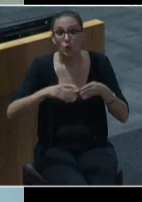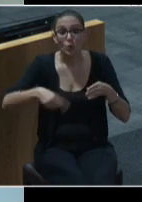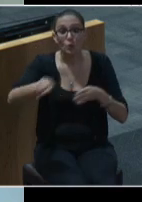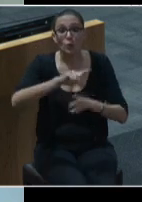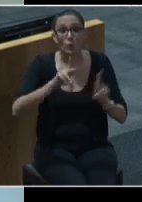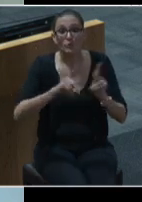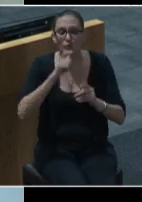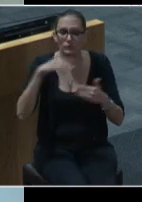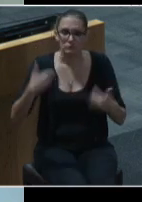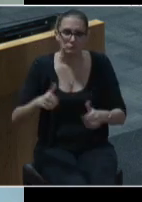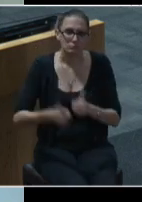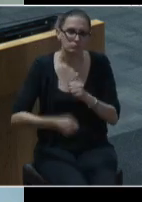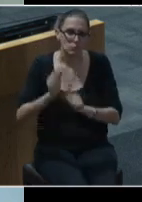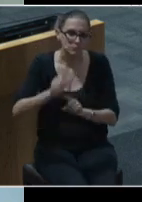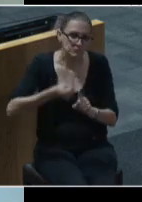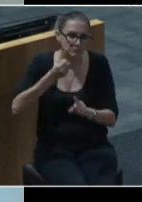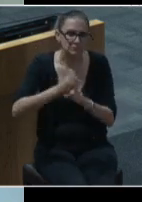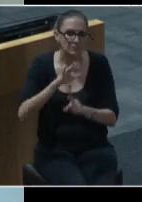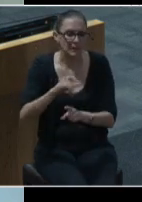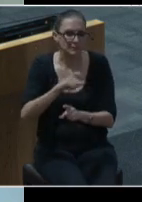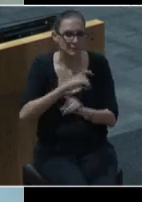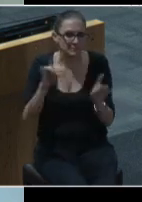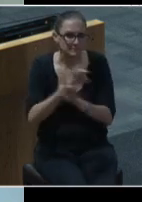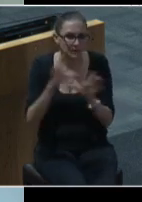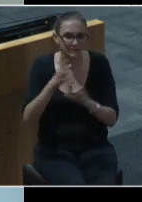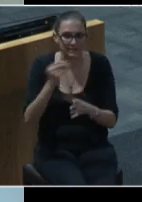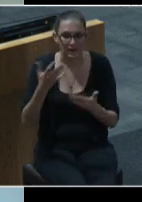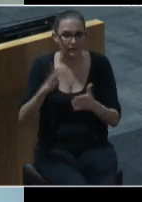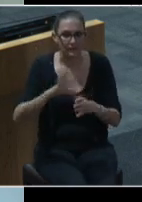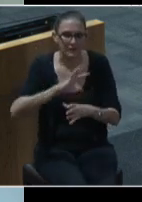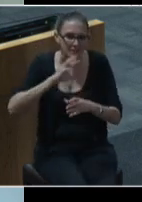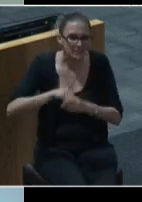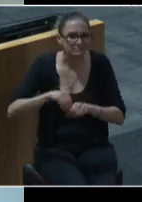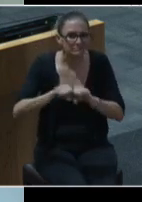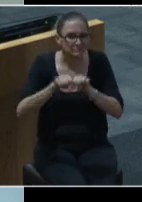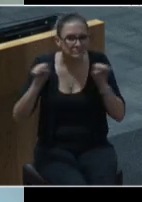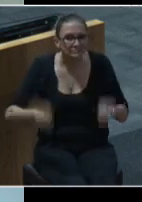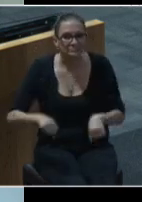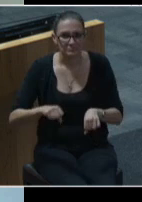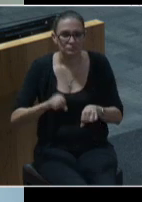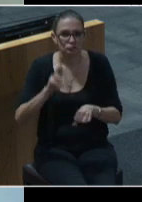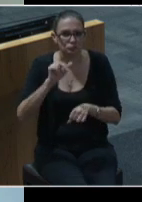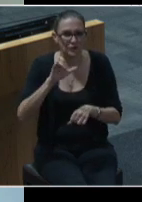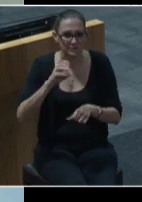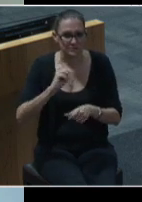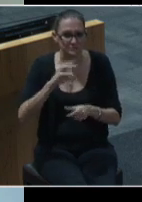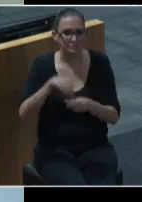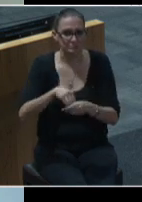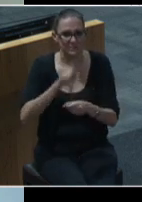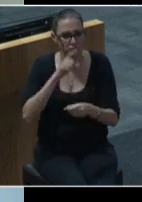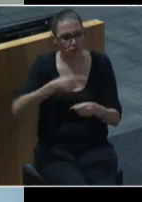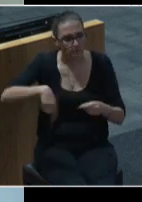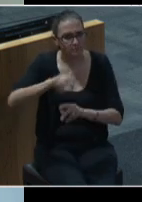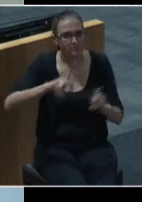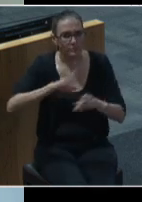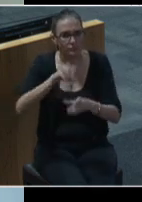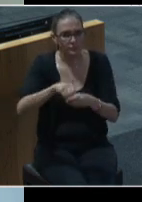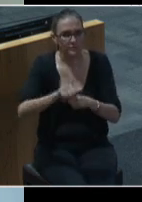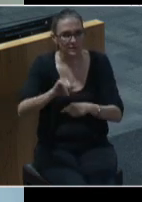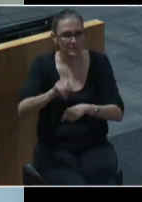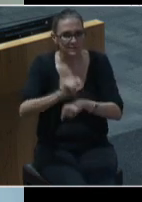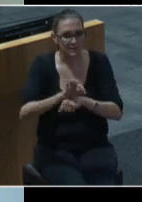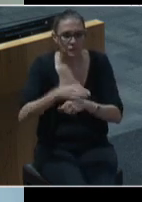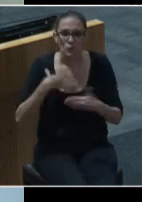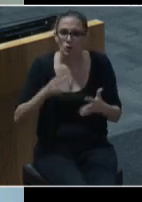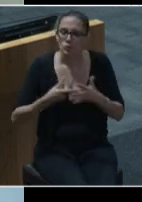impacted by police violence and institutional racism within our systems on this task force. We have already begun to take